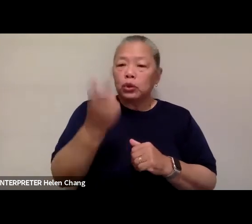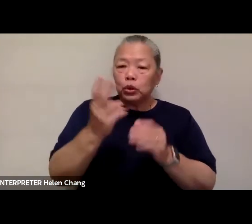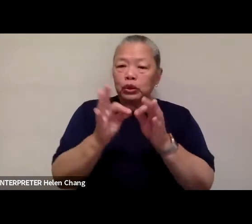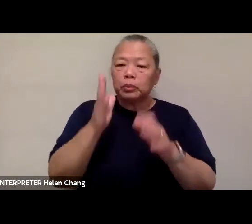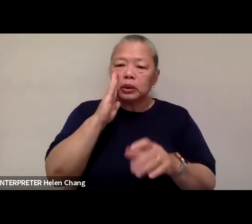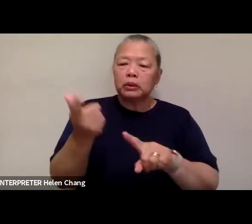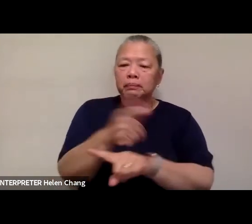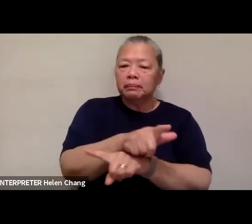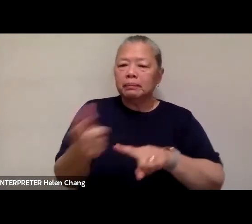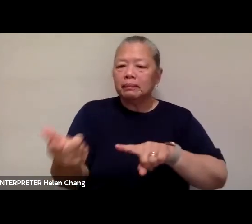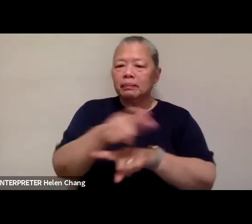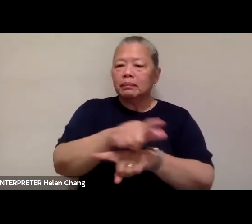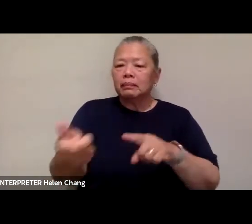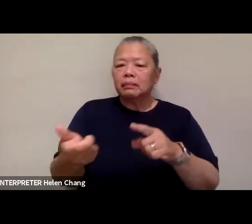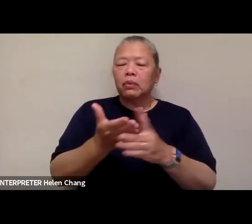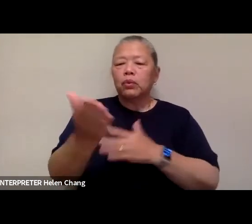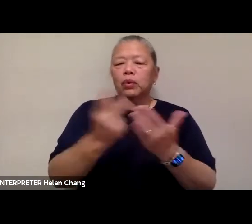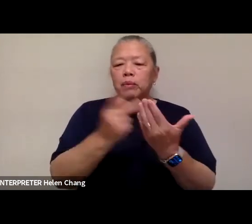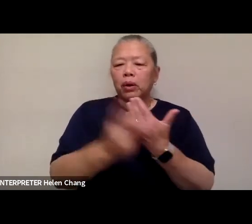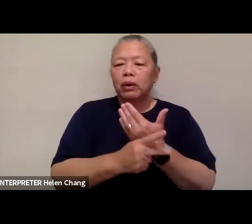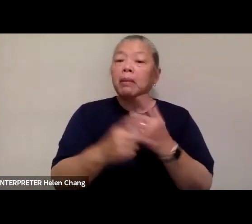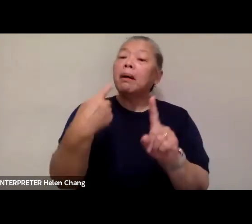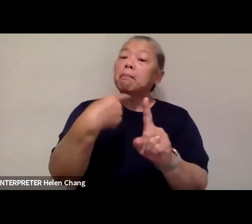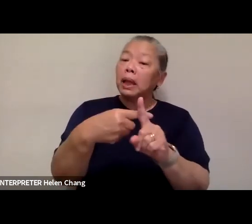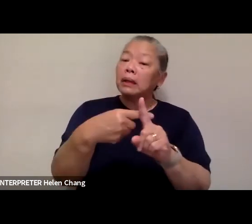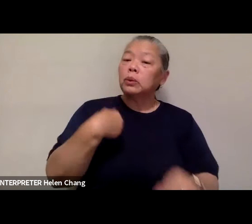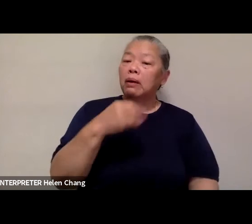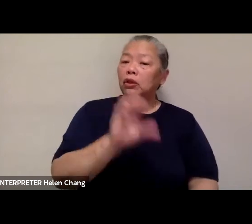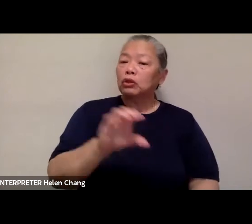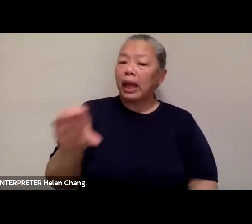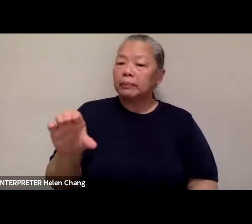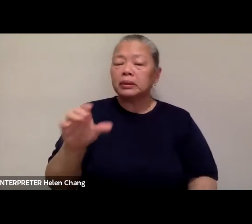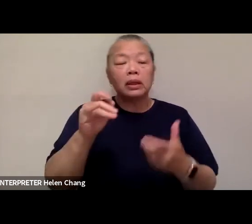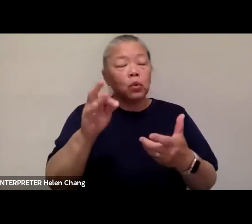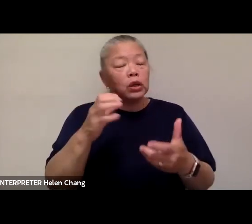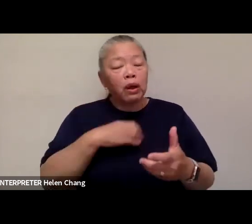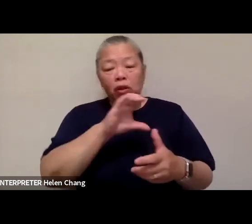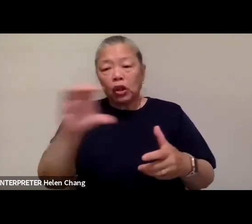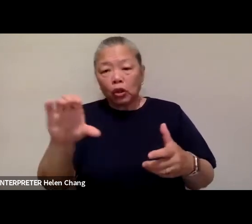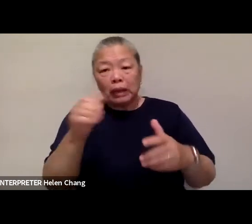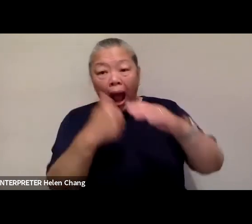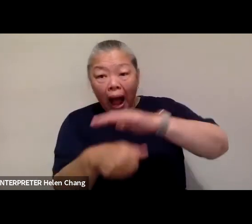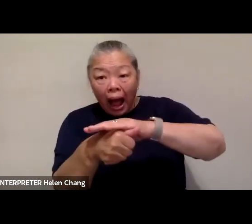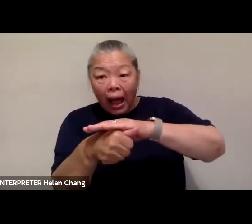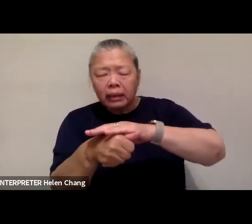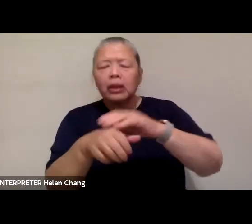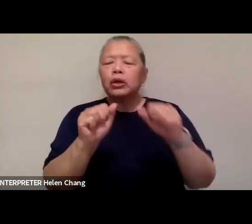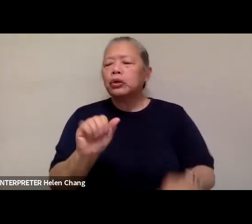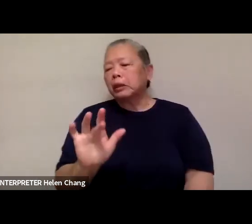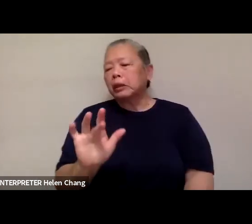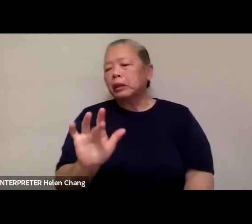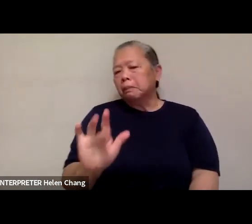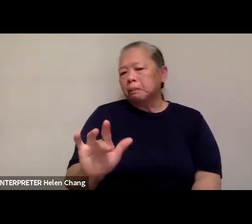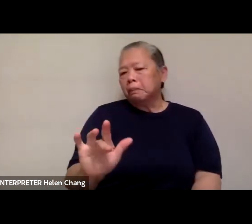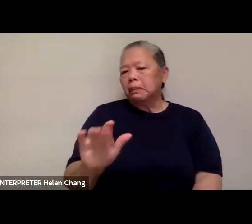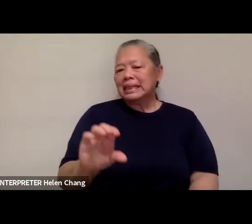program. Simone And there's closed captioning. Simone if you prefer to hide the captions, you can click the CC or closed caption